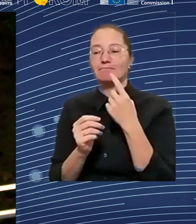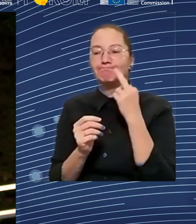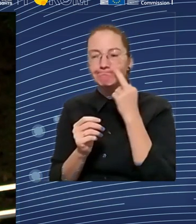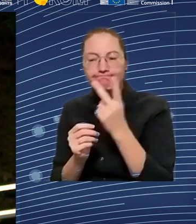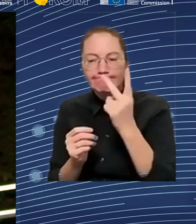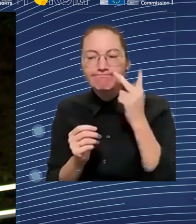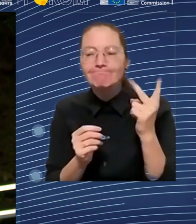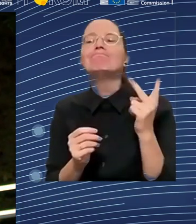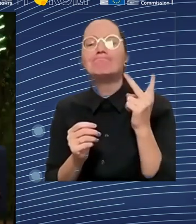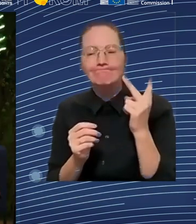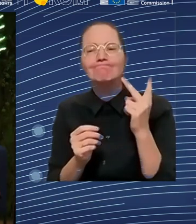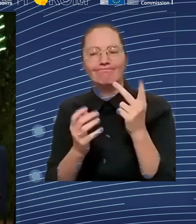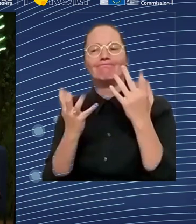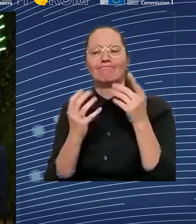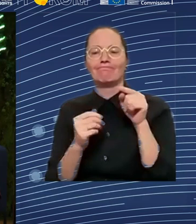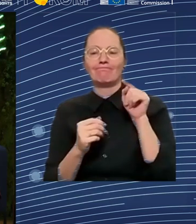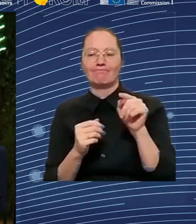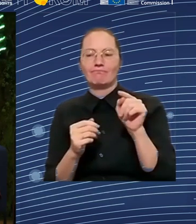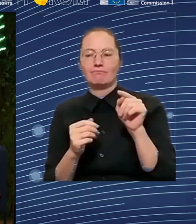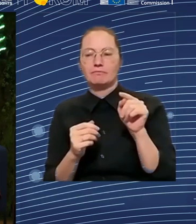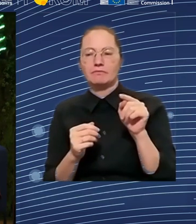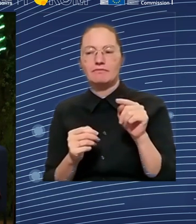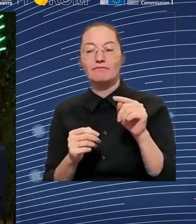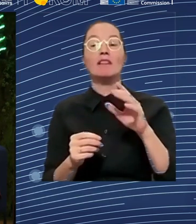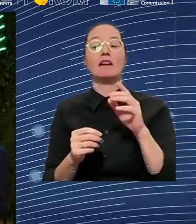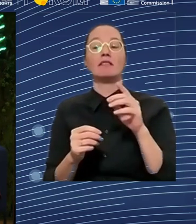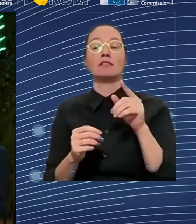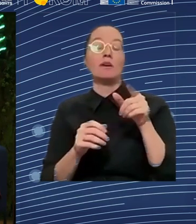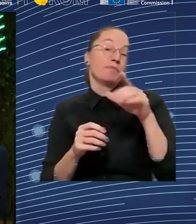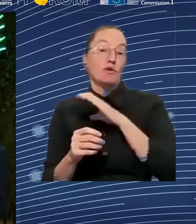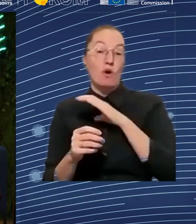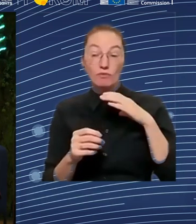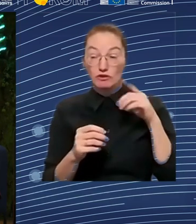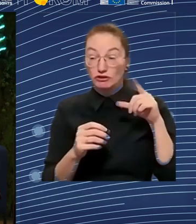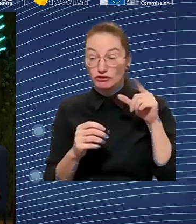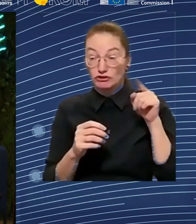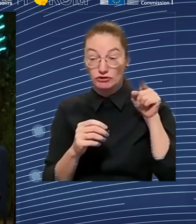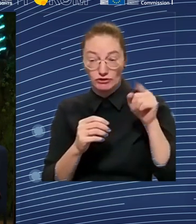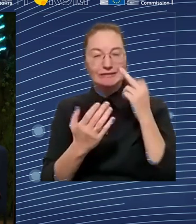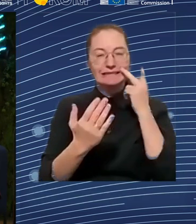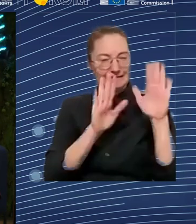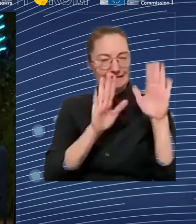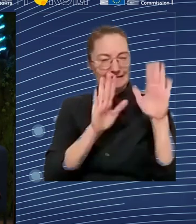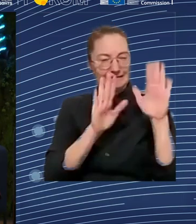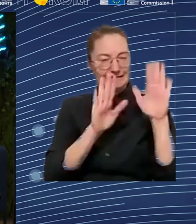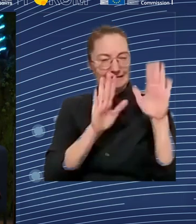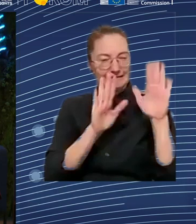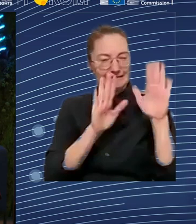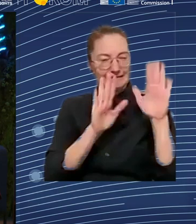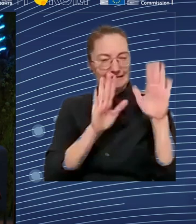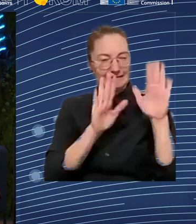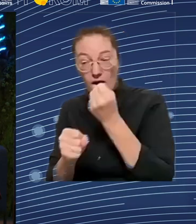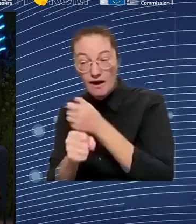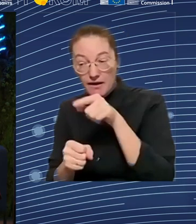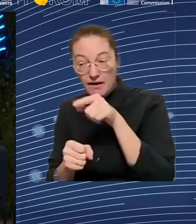the future. Where we're seeing structural changes, of course, is in high level skill demands. And of